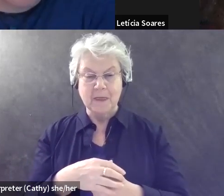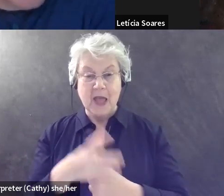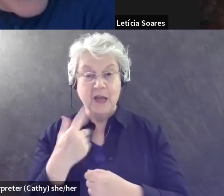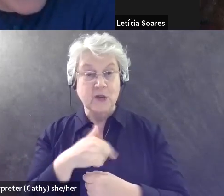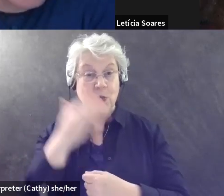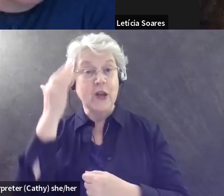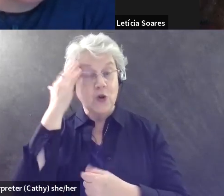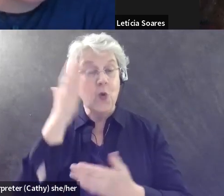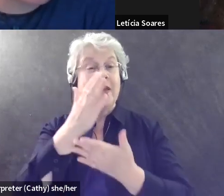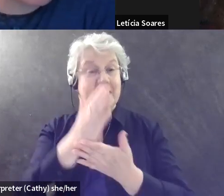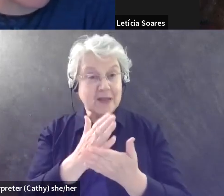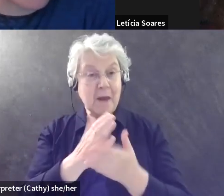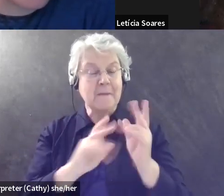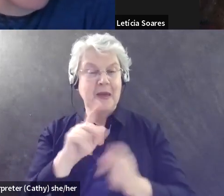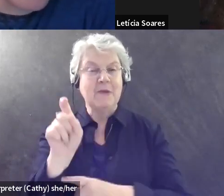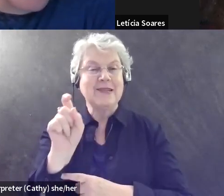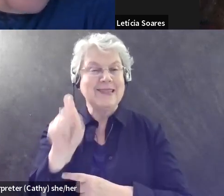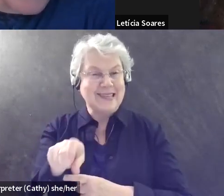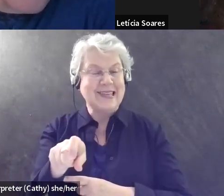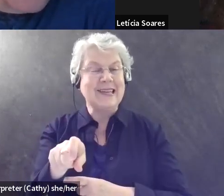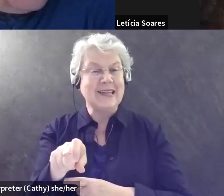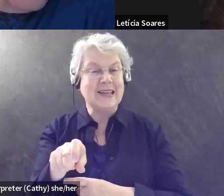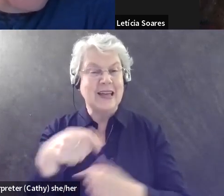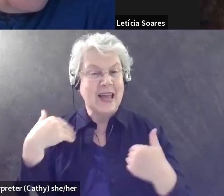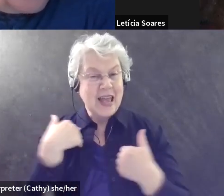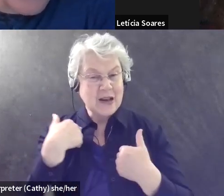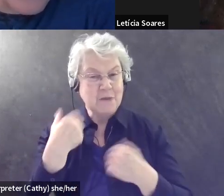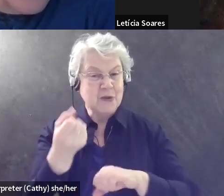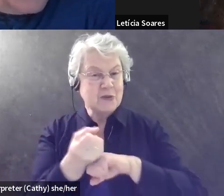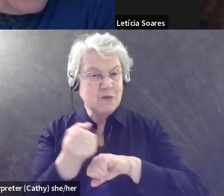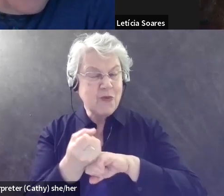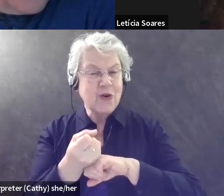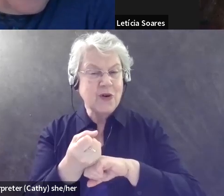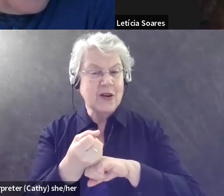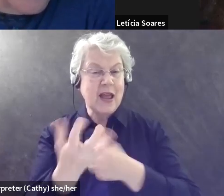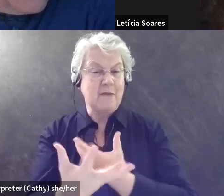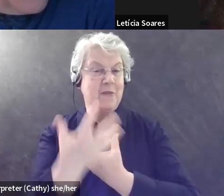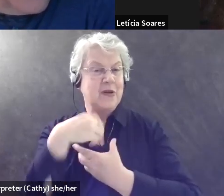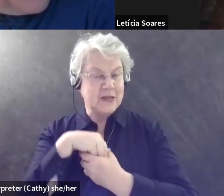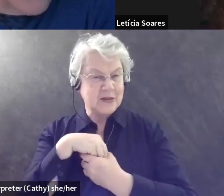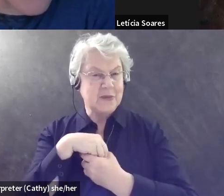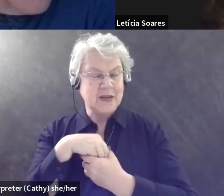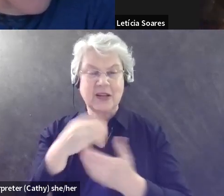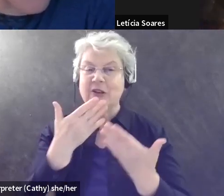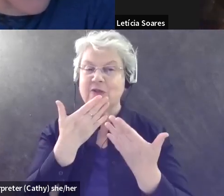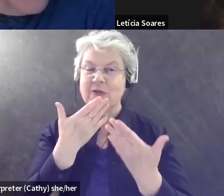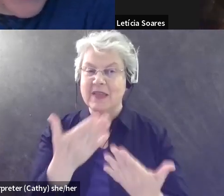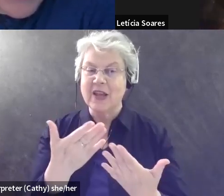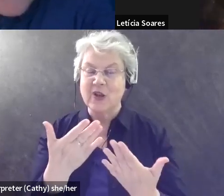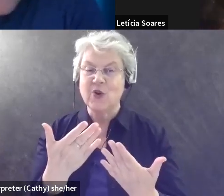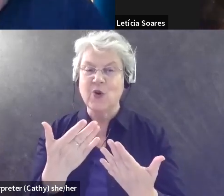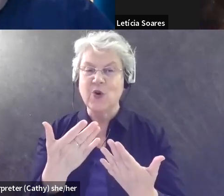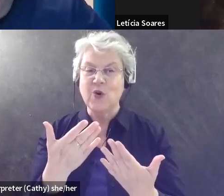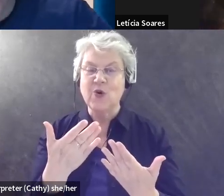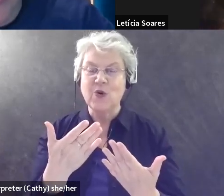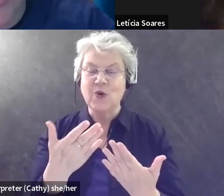know that some people need these to be able to participate. Um, yeah. Thank you. Thank you for, um, for